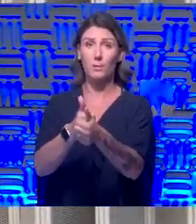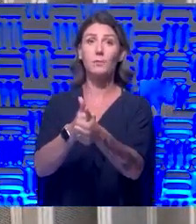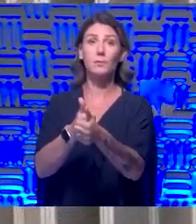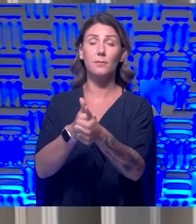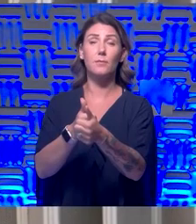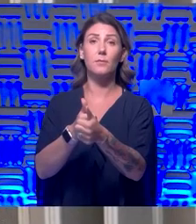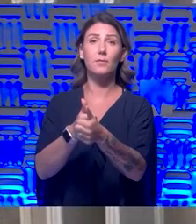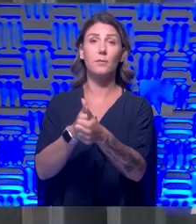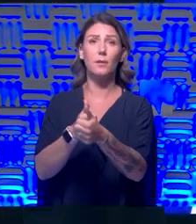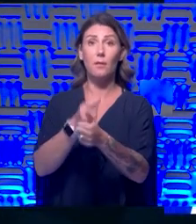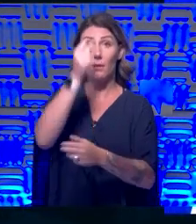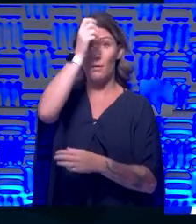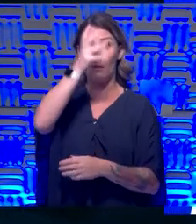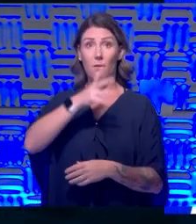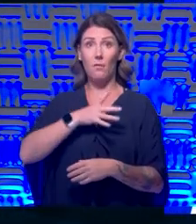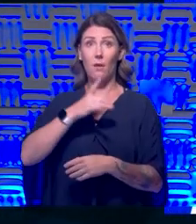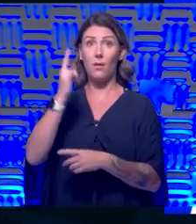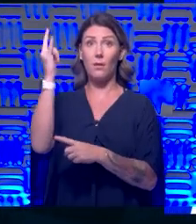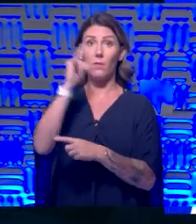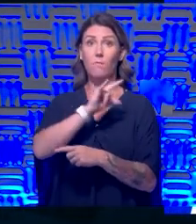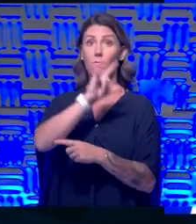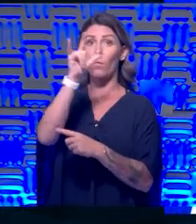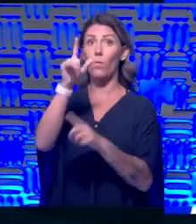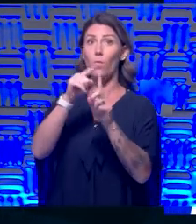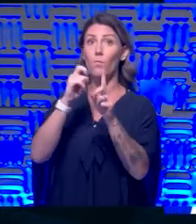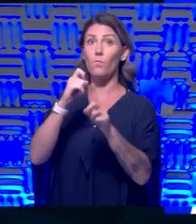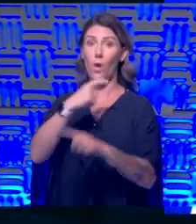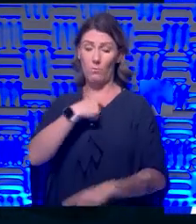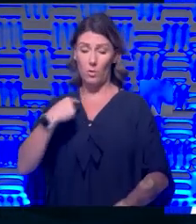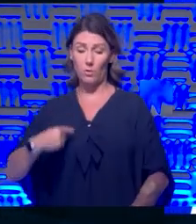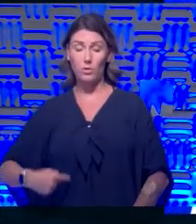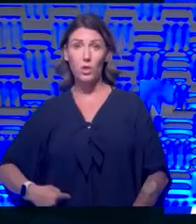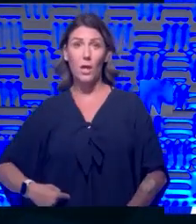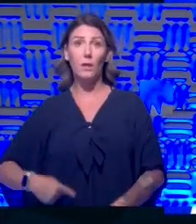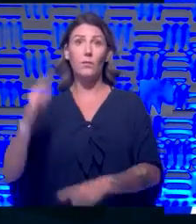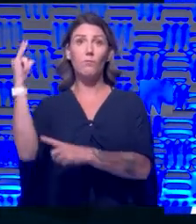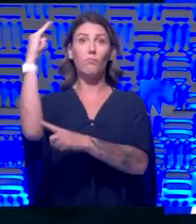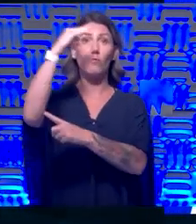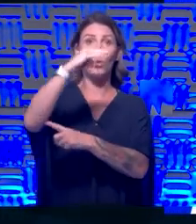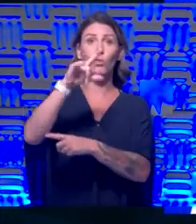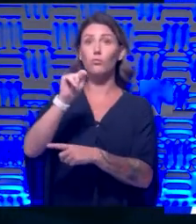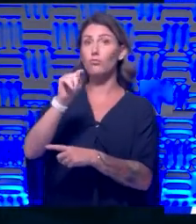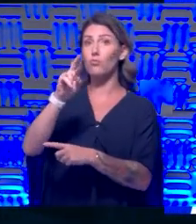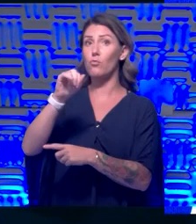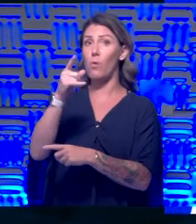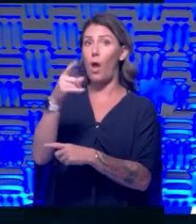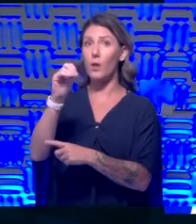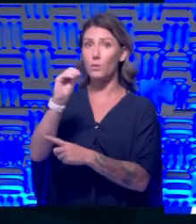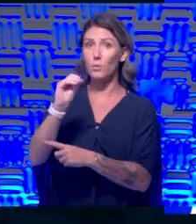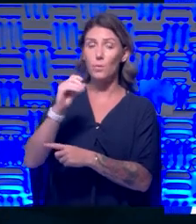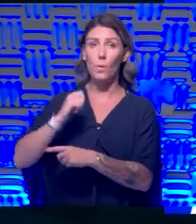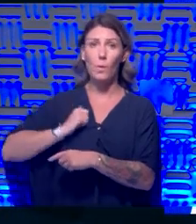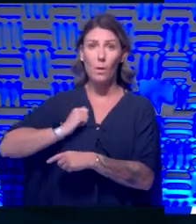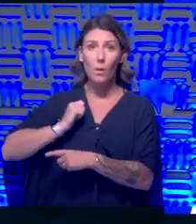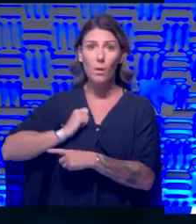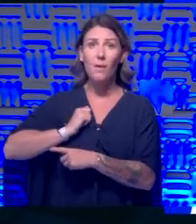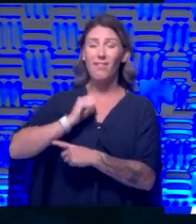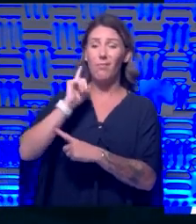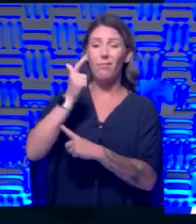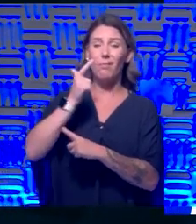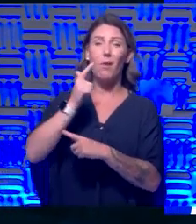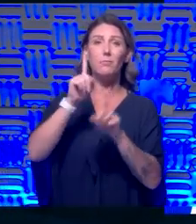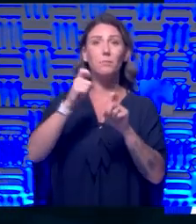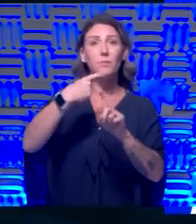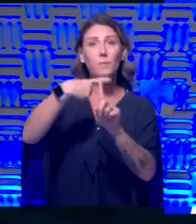a gentleman who flew from China to Toronto later tested positive, but he had a mask on. And on the